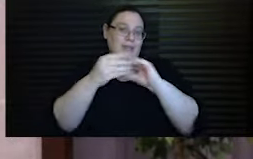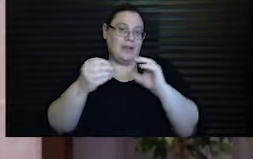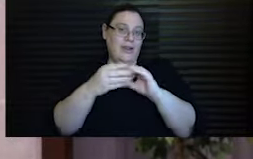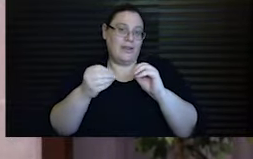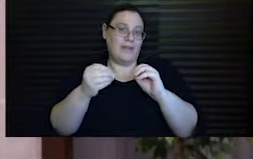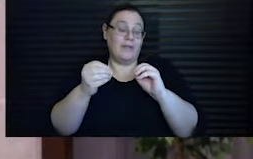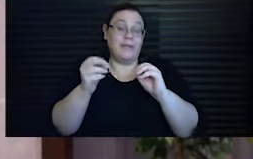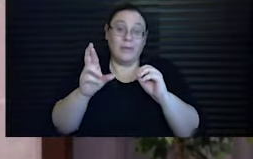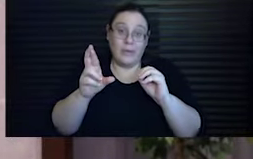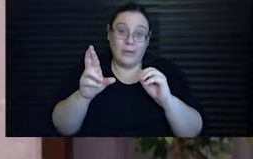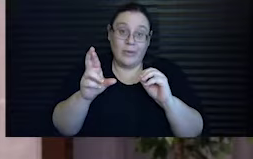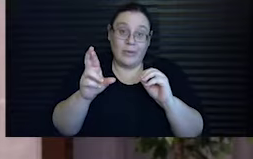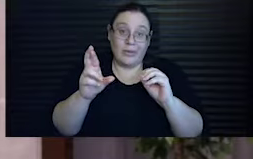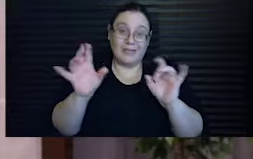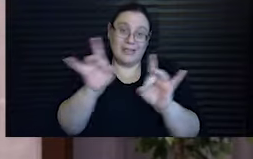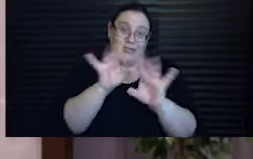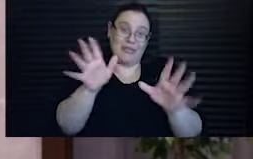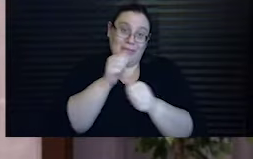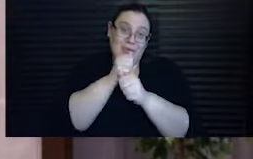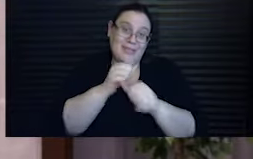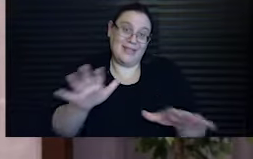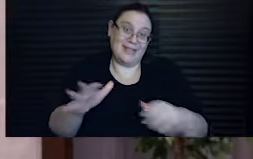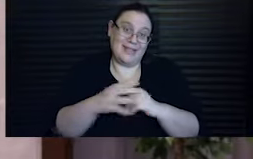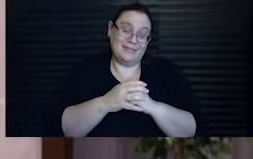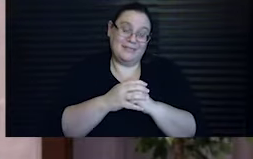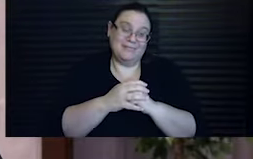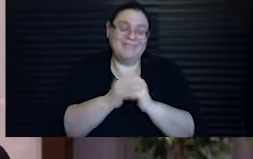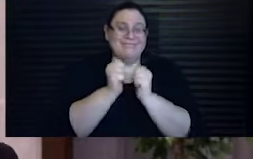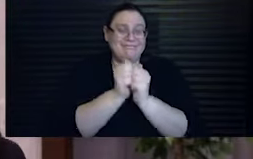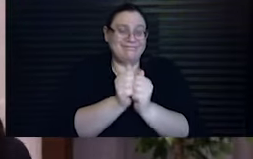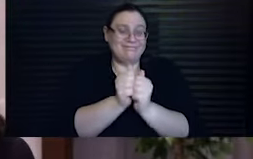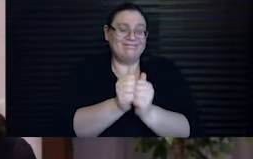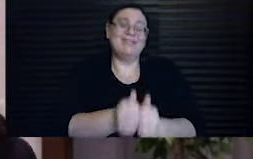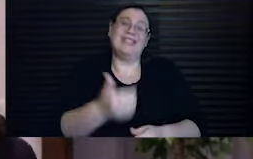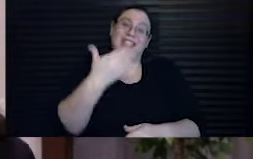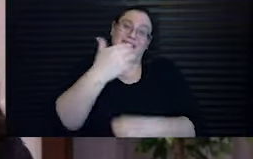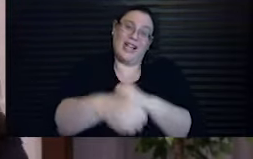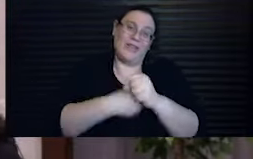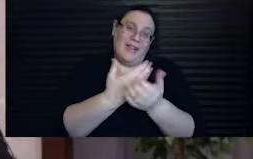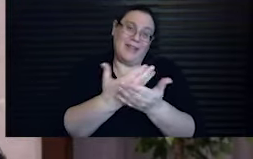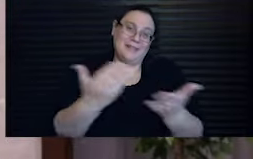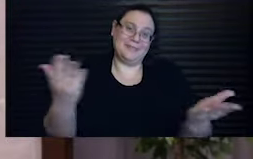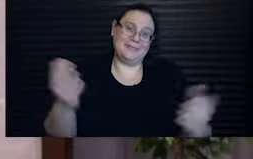Or at the very least, an incredible blessing. I wish you all Shana Tova.